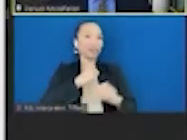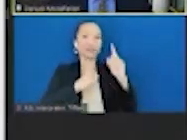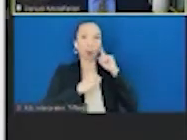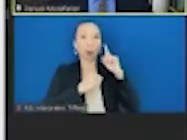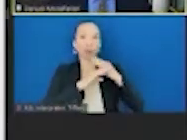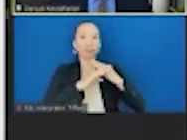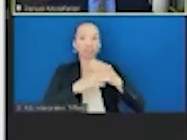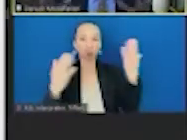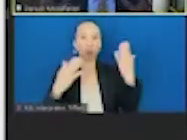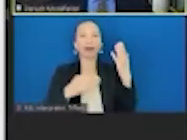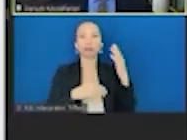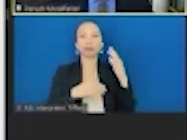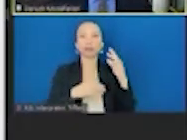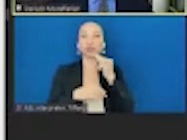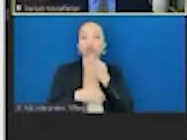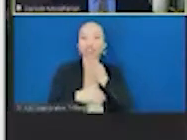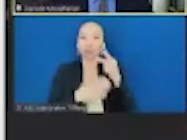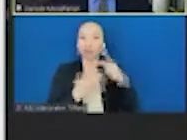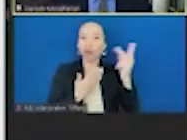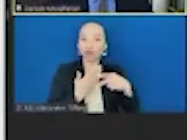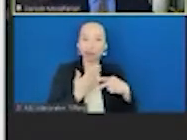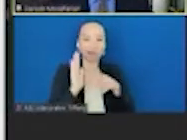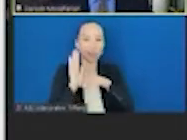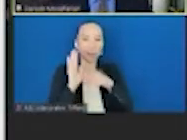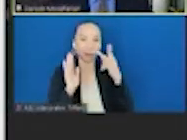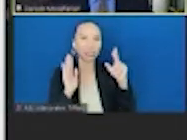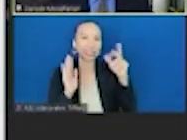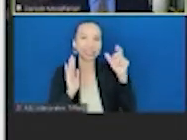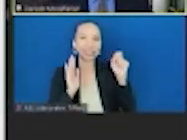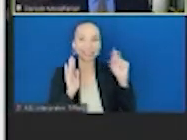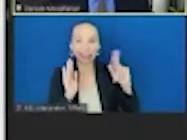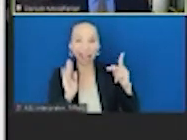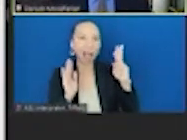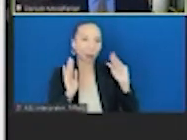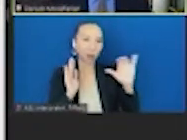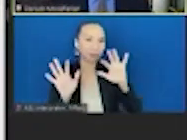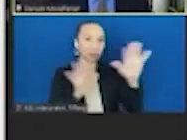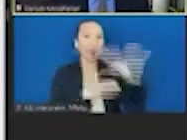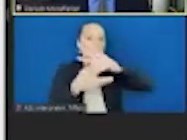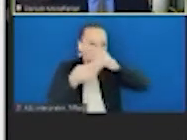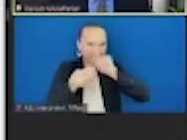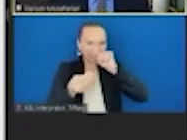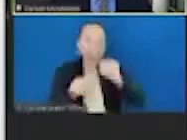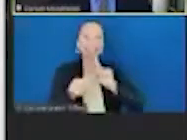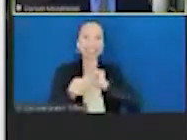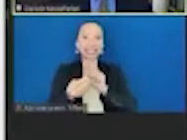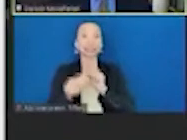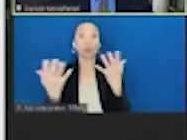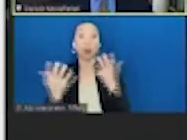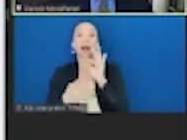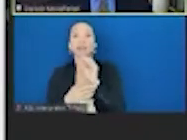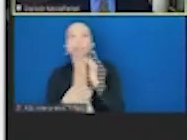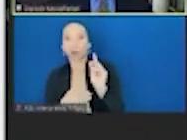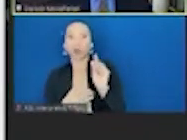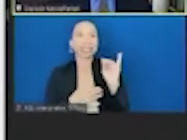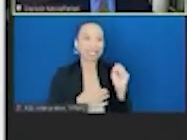for everyone in the population. All of these things are important, and all of these things should be considered as food as medicine. So what are